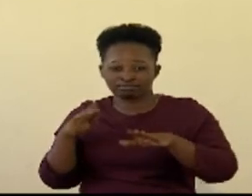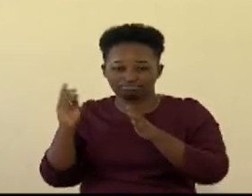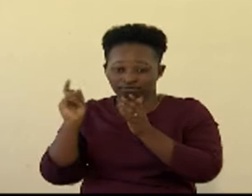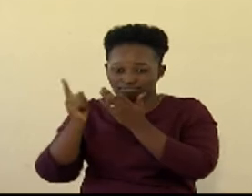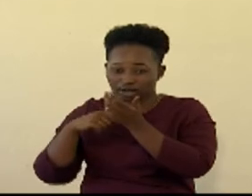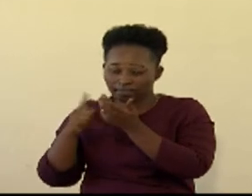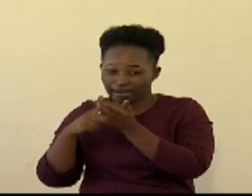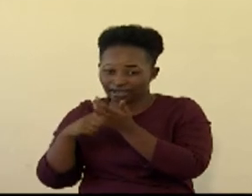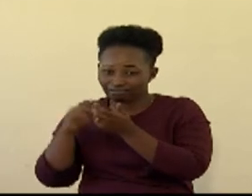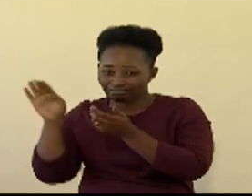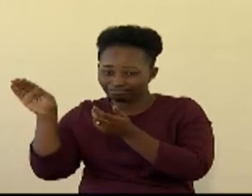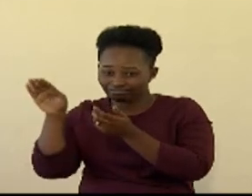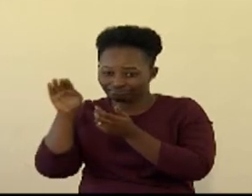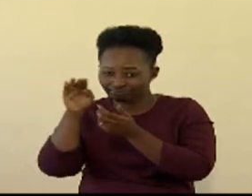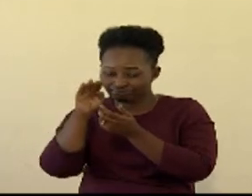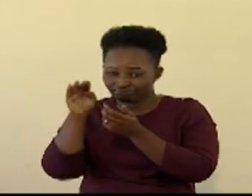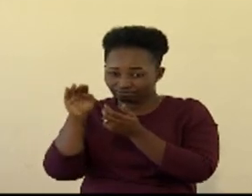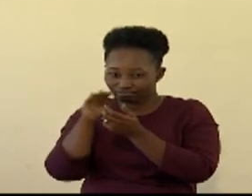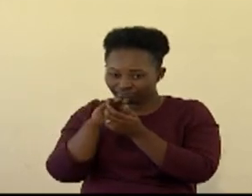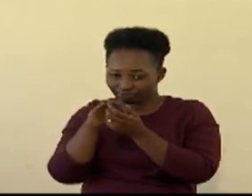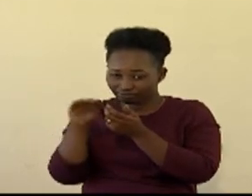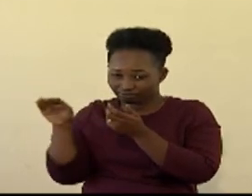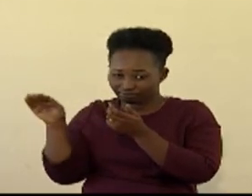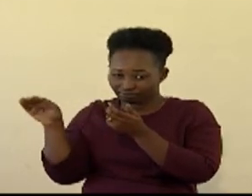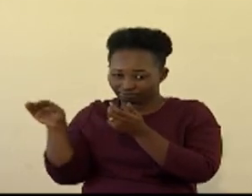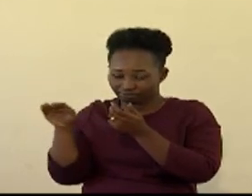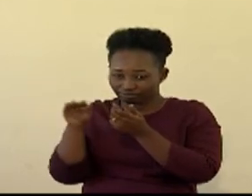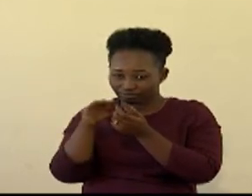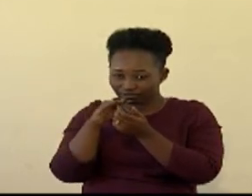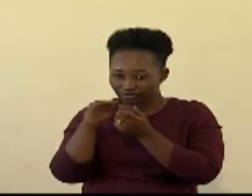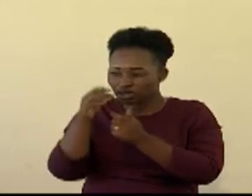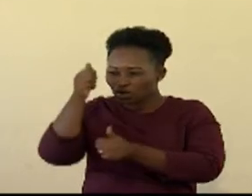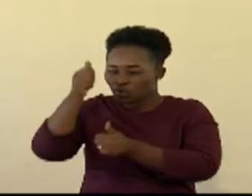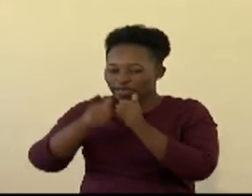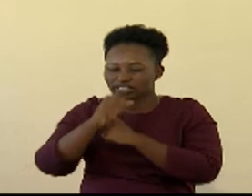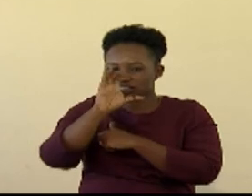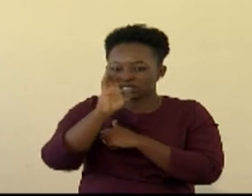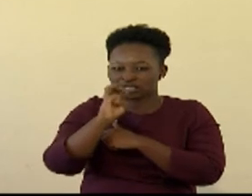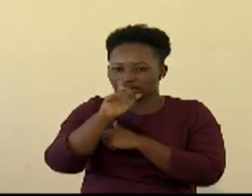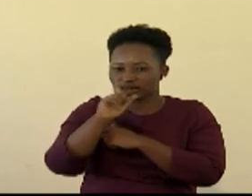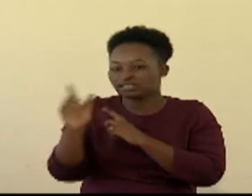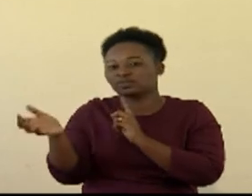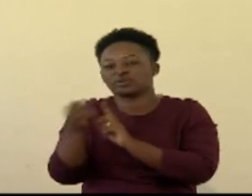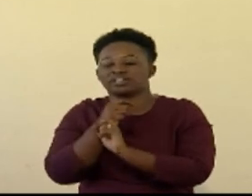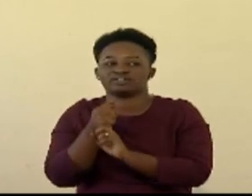you'd be able to check which cells you're going to meet. Chop! We reach one and we stop.